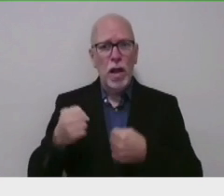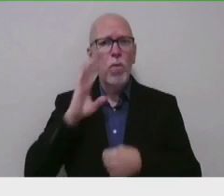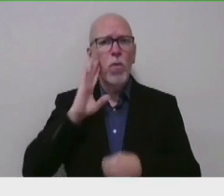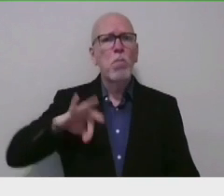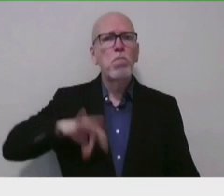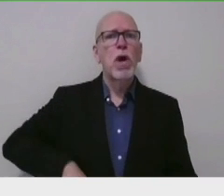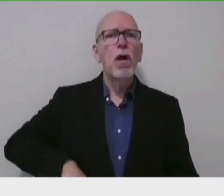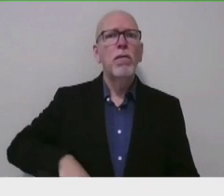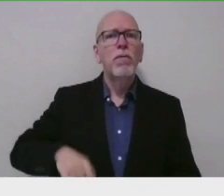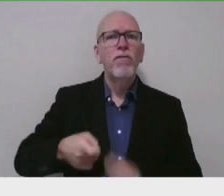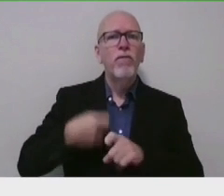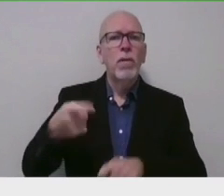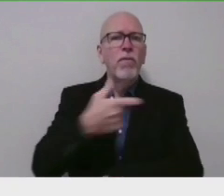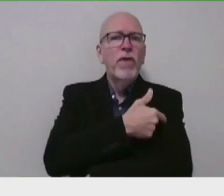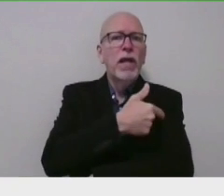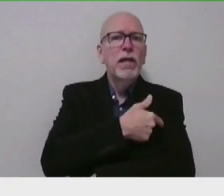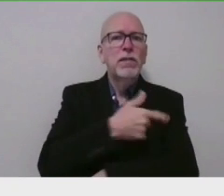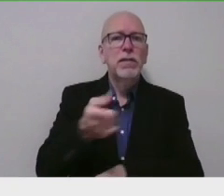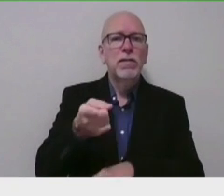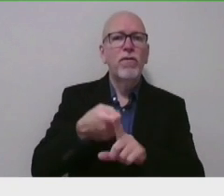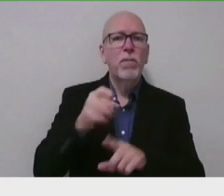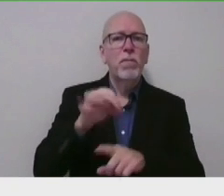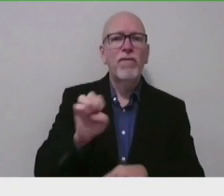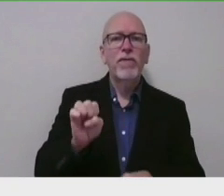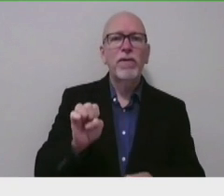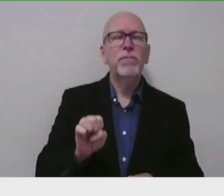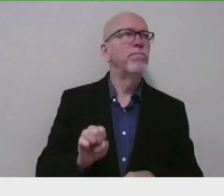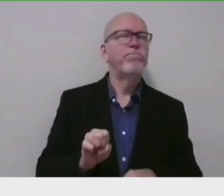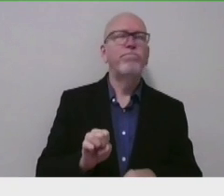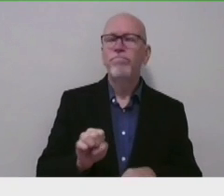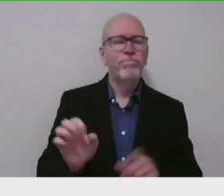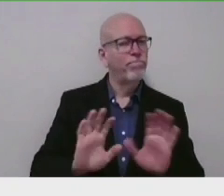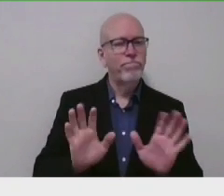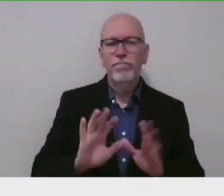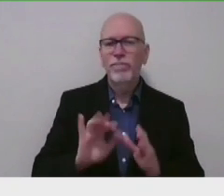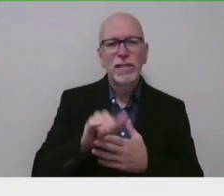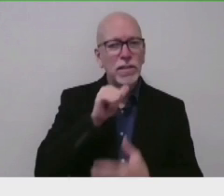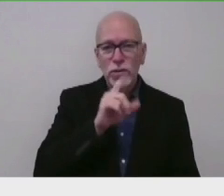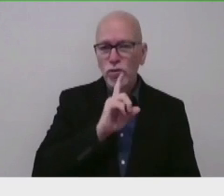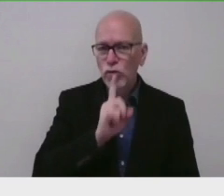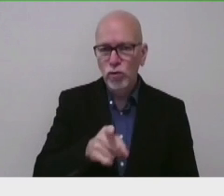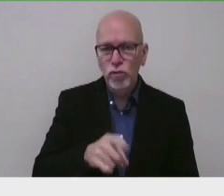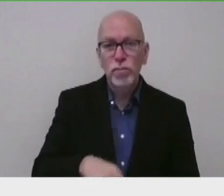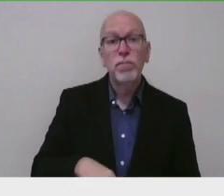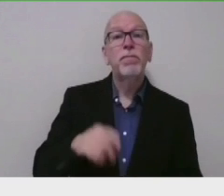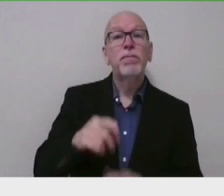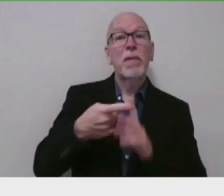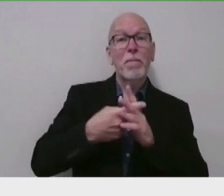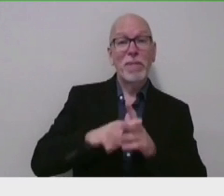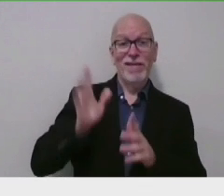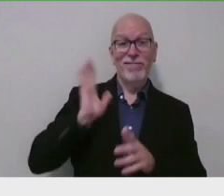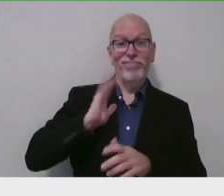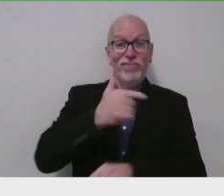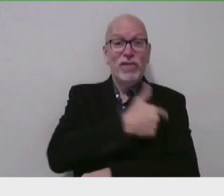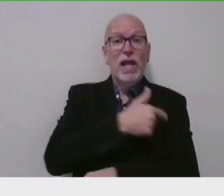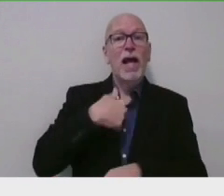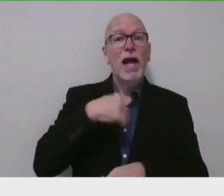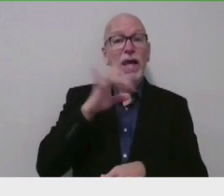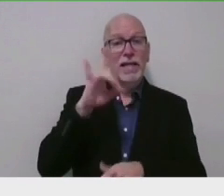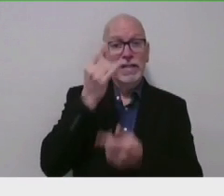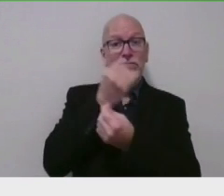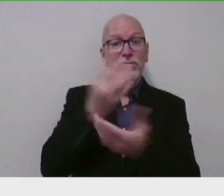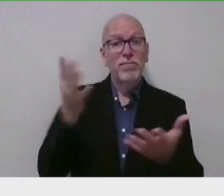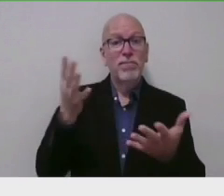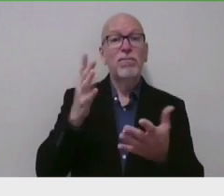and those administrative fees. That's absolutely false. Early in our vaccination efforts, I issued a statewide standing